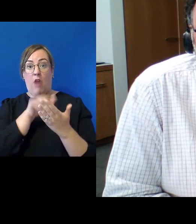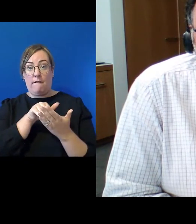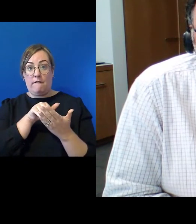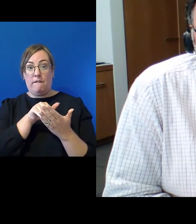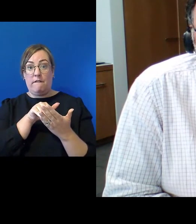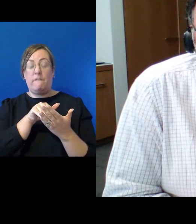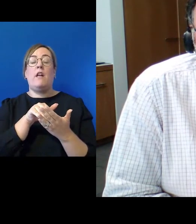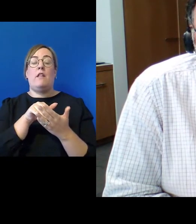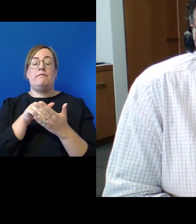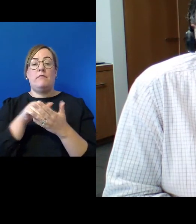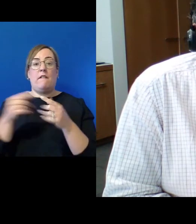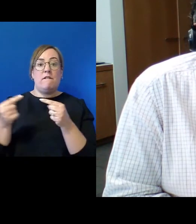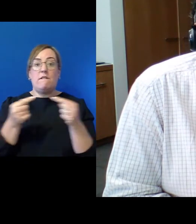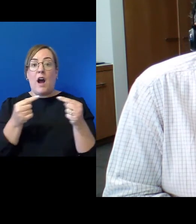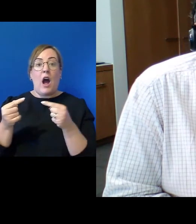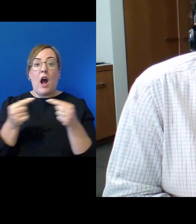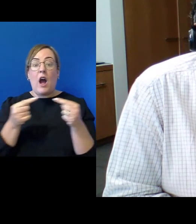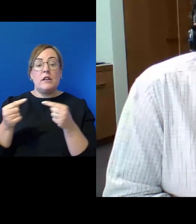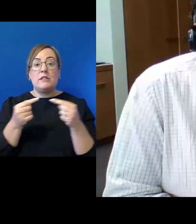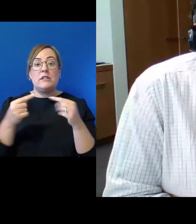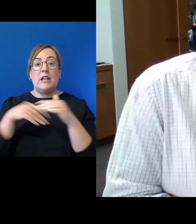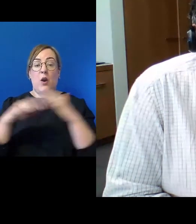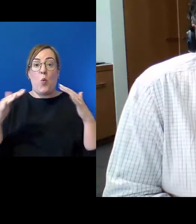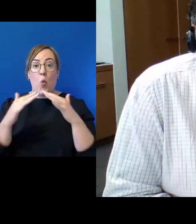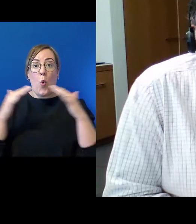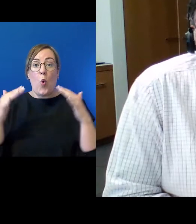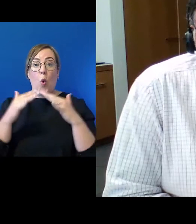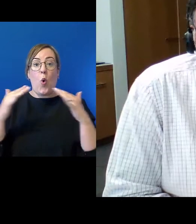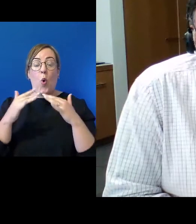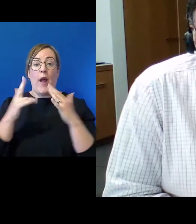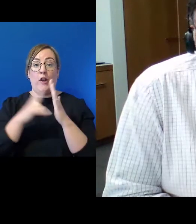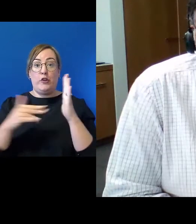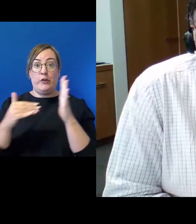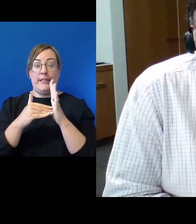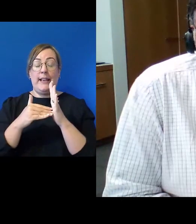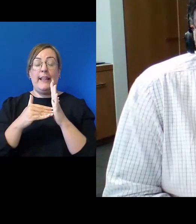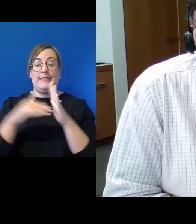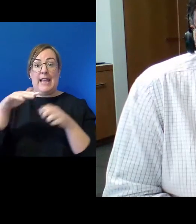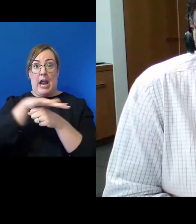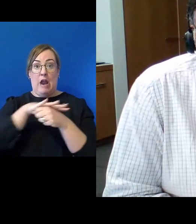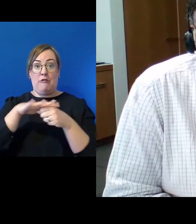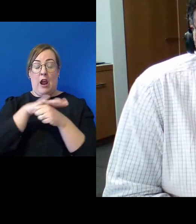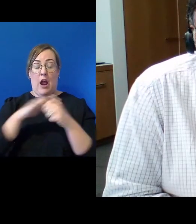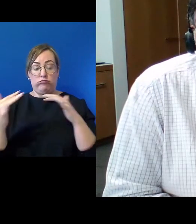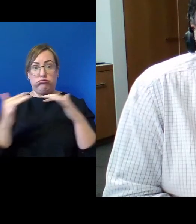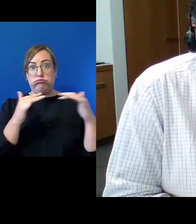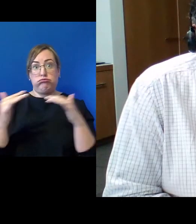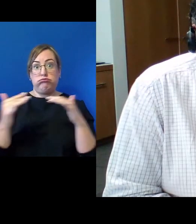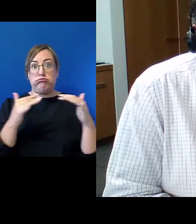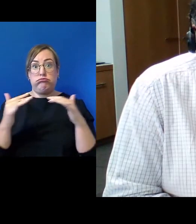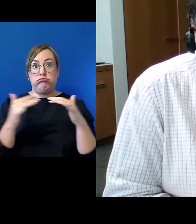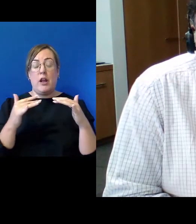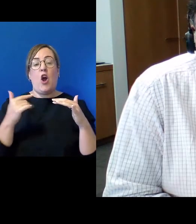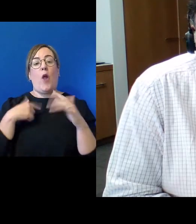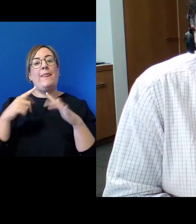fighting wars in the Waikato area, the Taranaki area, and later on in the Bay of Plenty, in the East